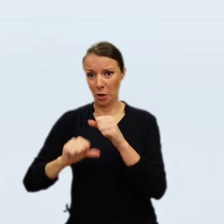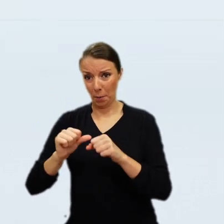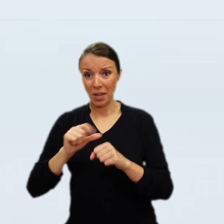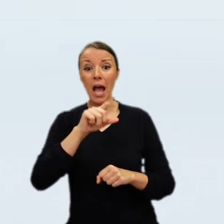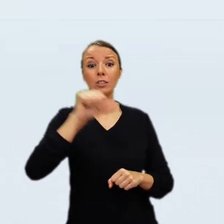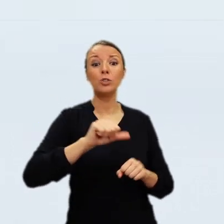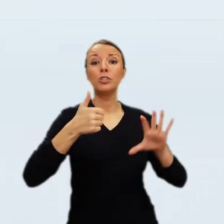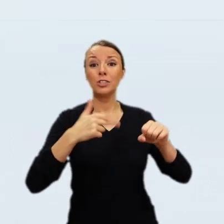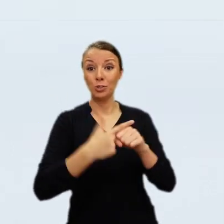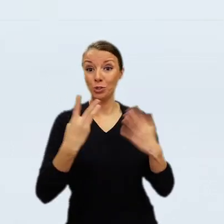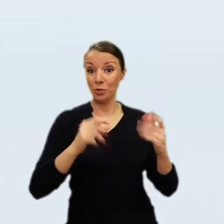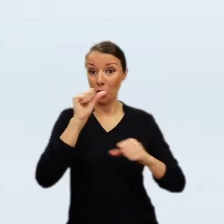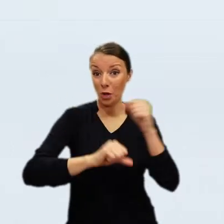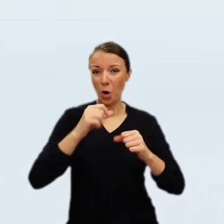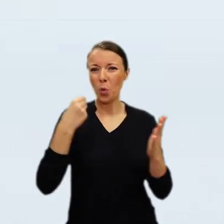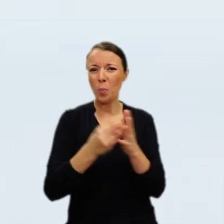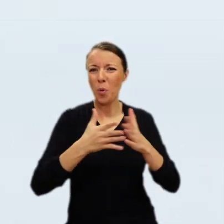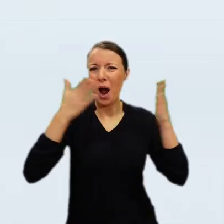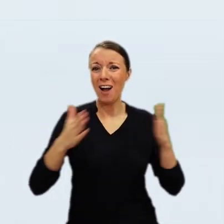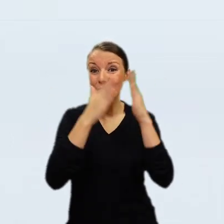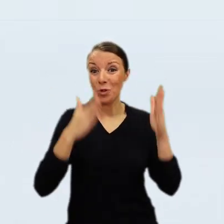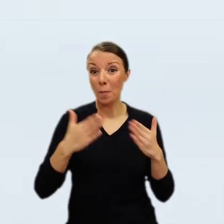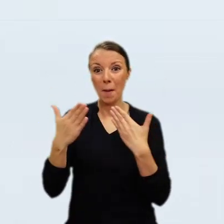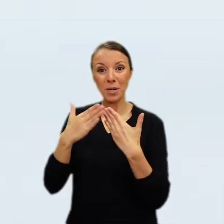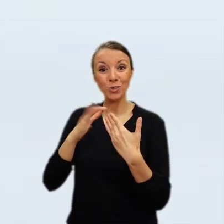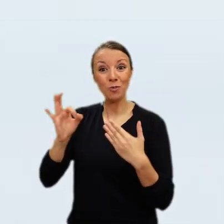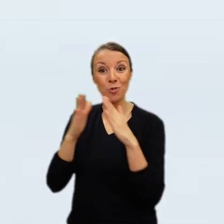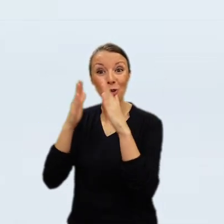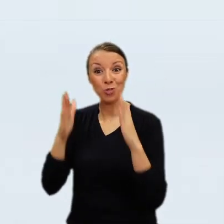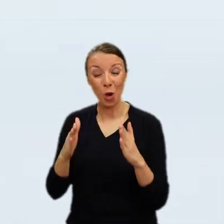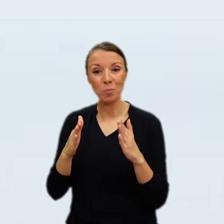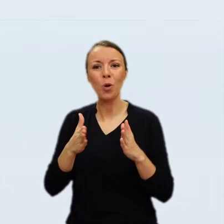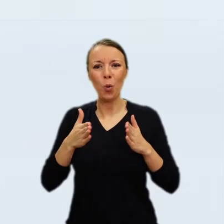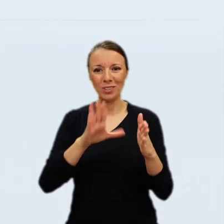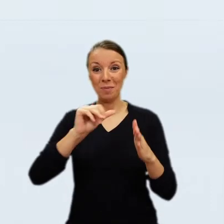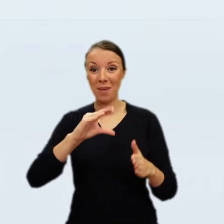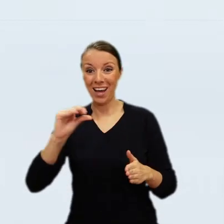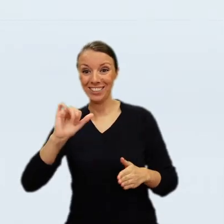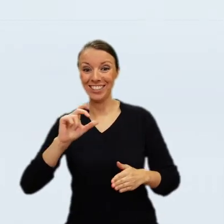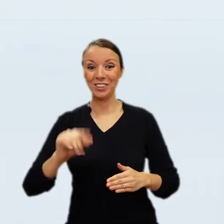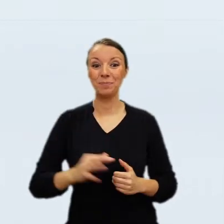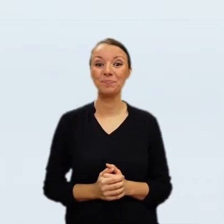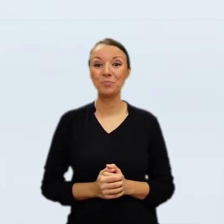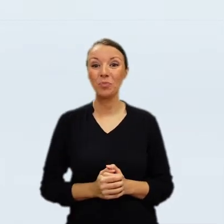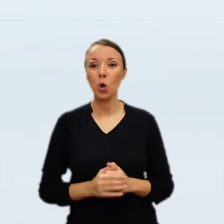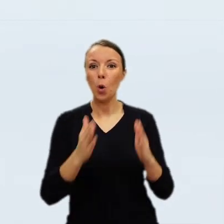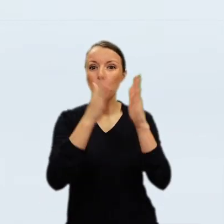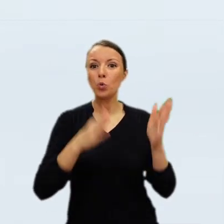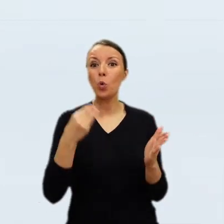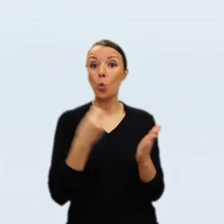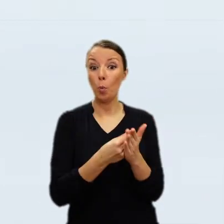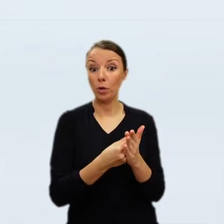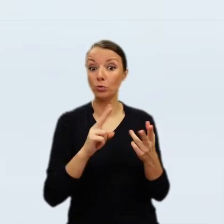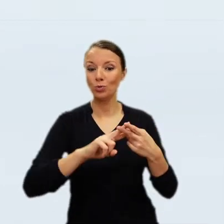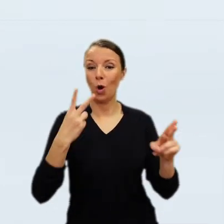Eulenburg. He purchased the house from Christophel Tis for the hefty price of 13,000 guilders.